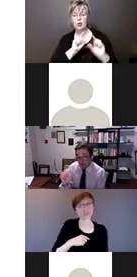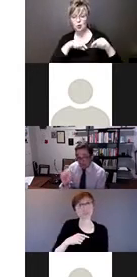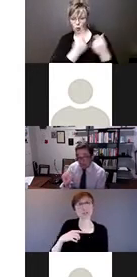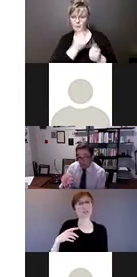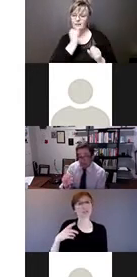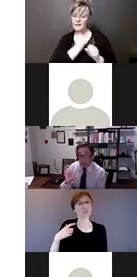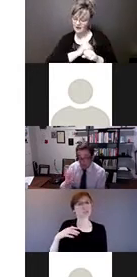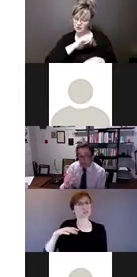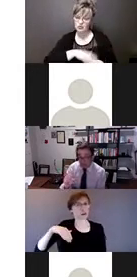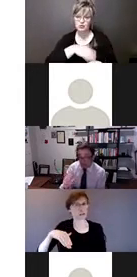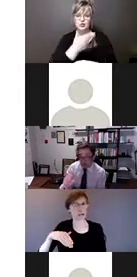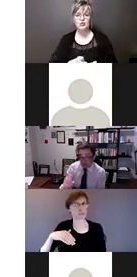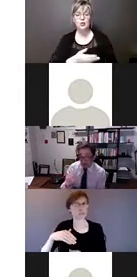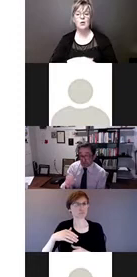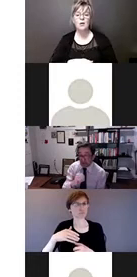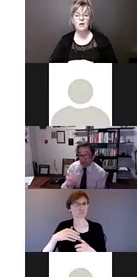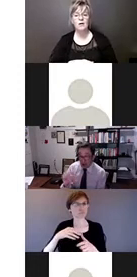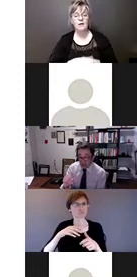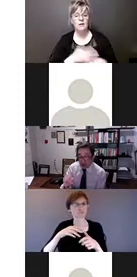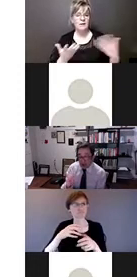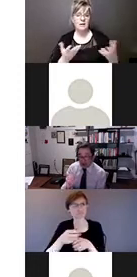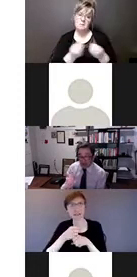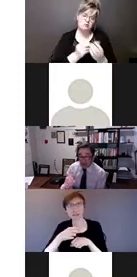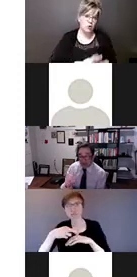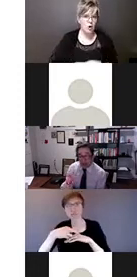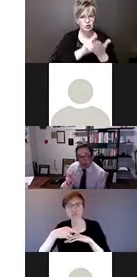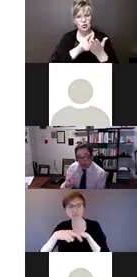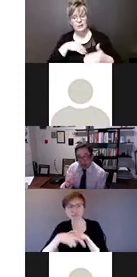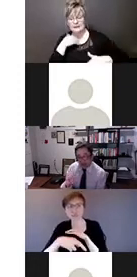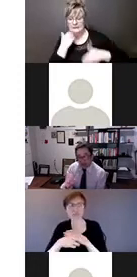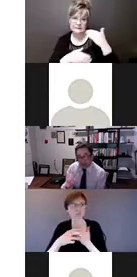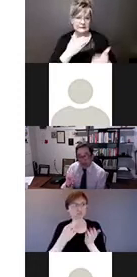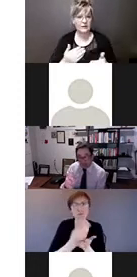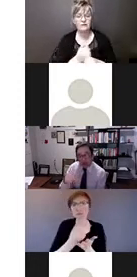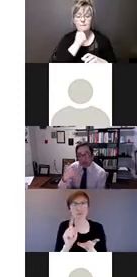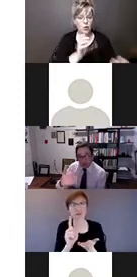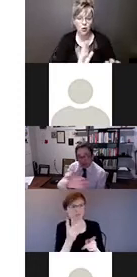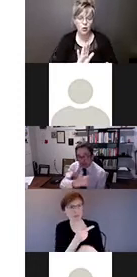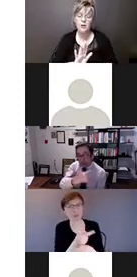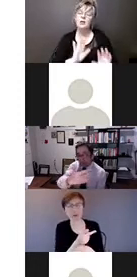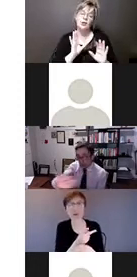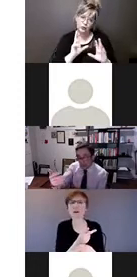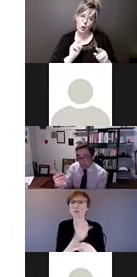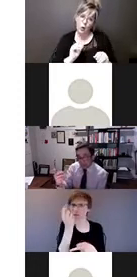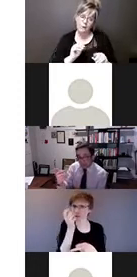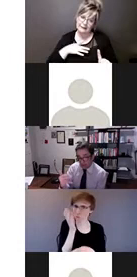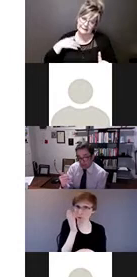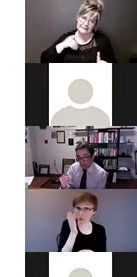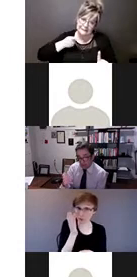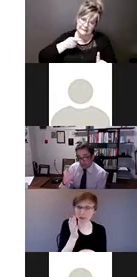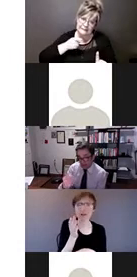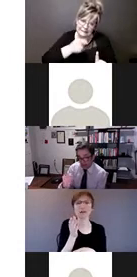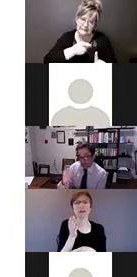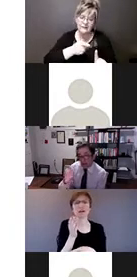That's not because we're not going to get them. We just haven't gotten around to them yet. And I think that what I would like to leave with you,